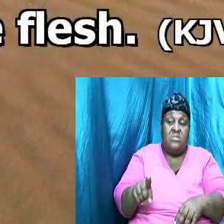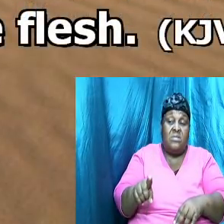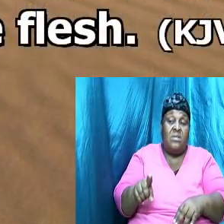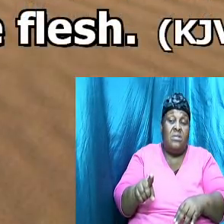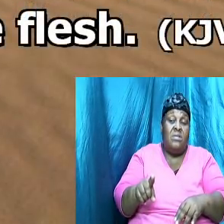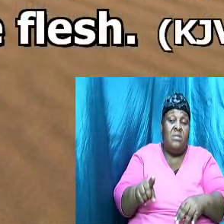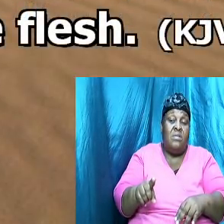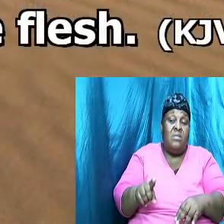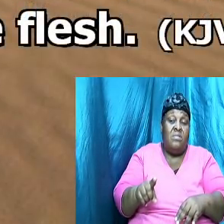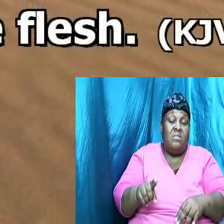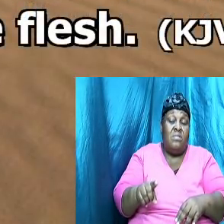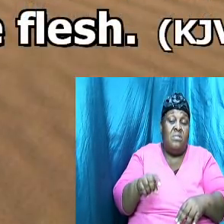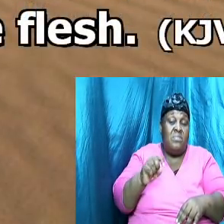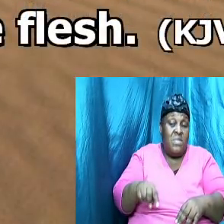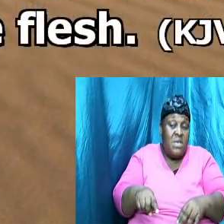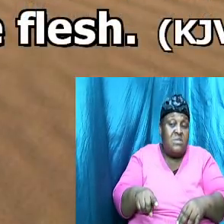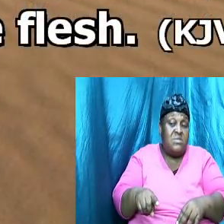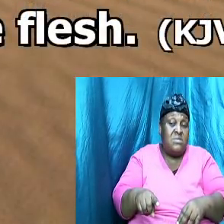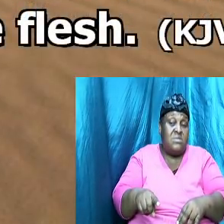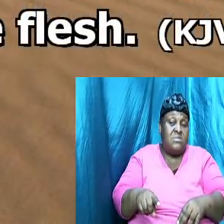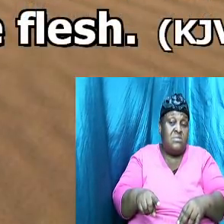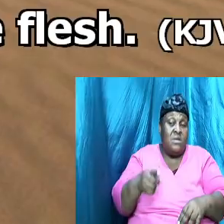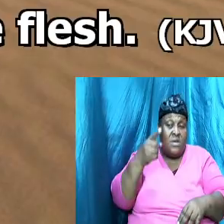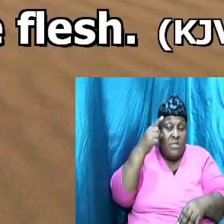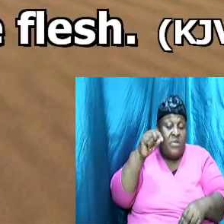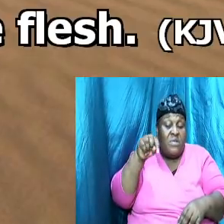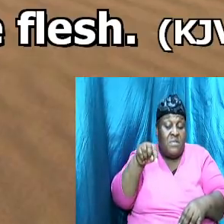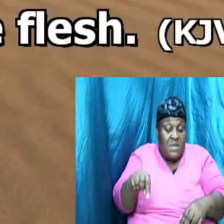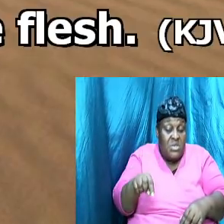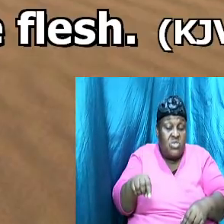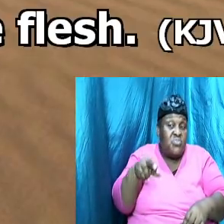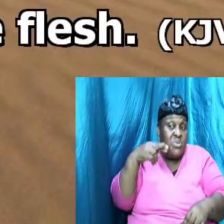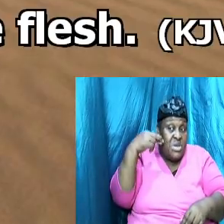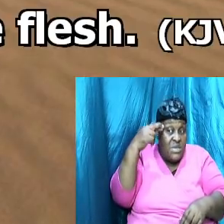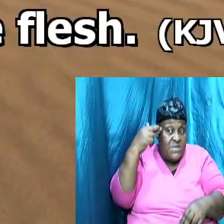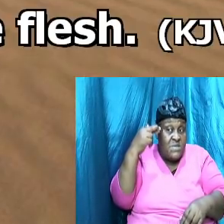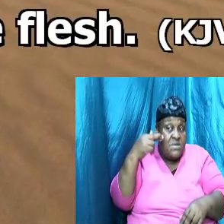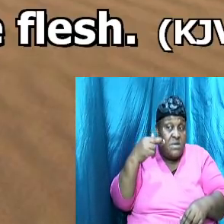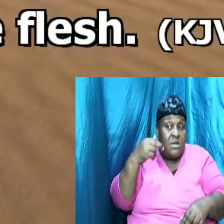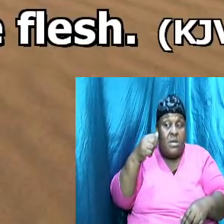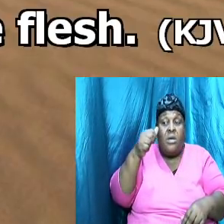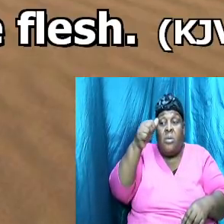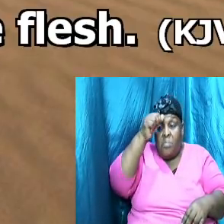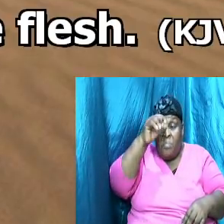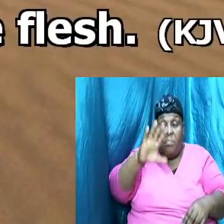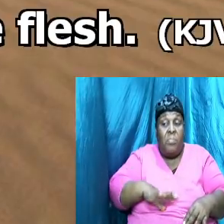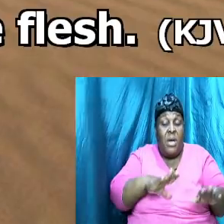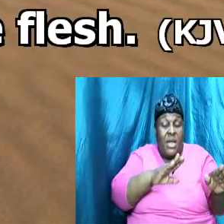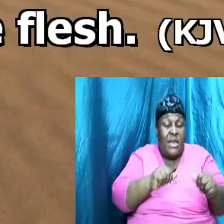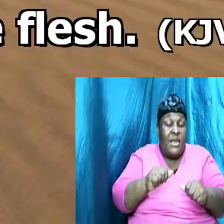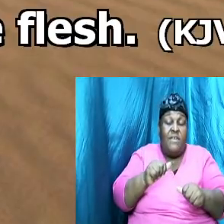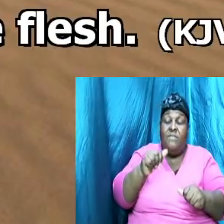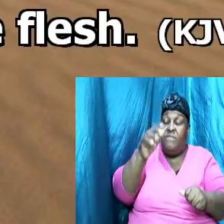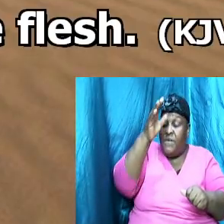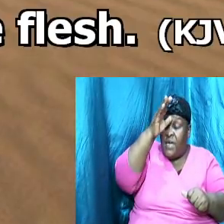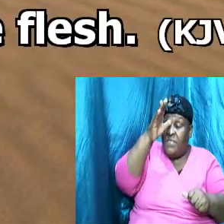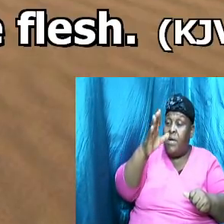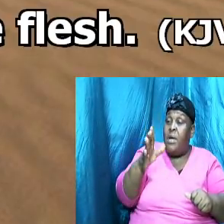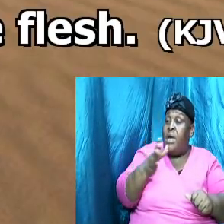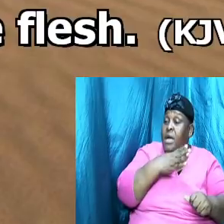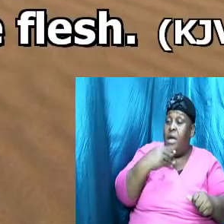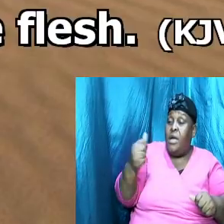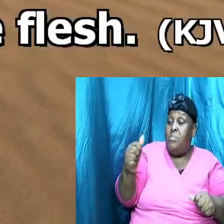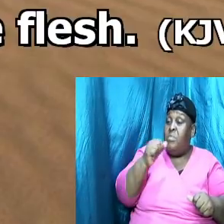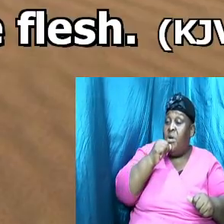old for this cause shall a man leave his father and mother and shall be joined unto his wife